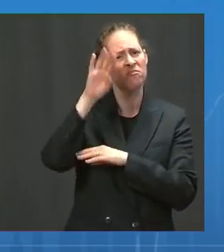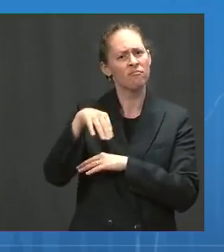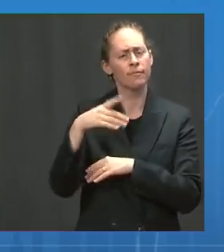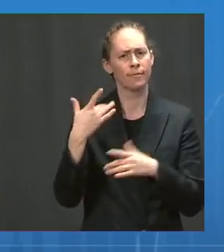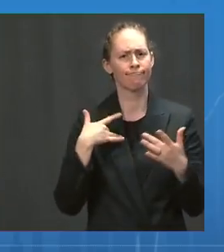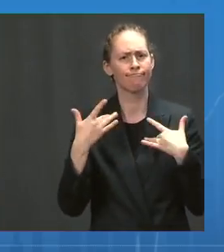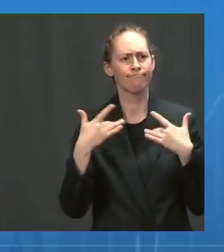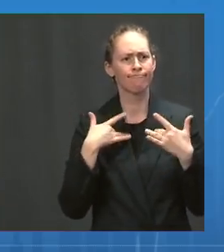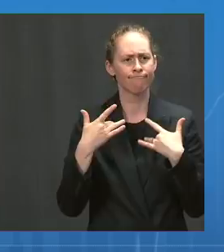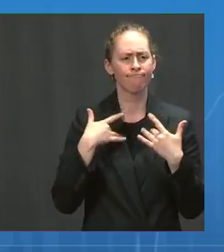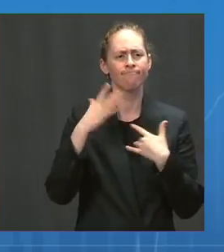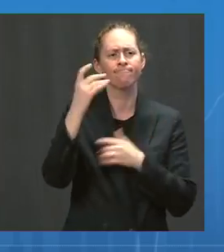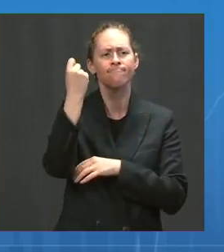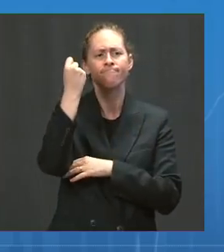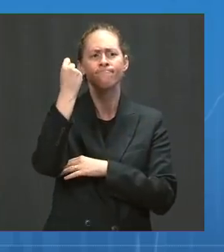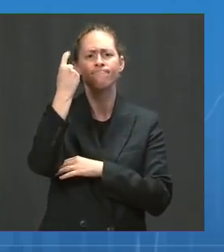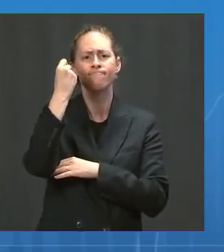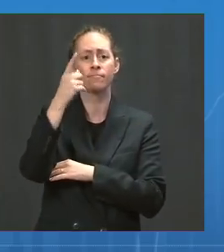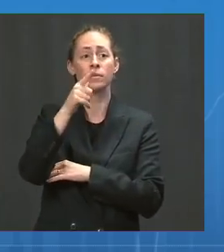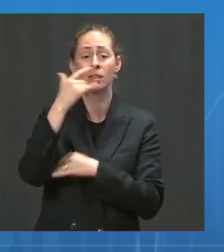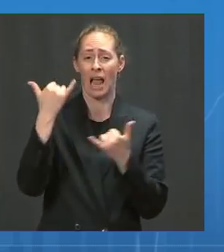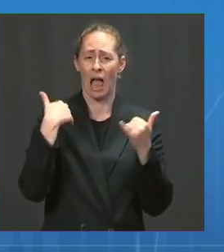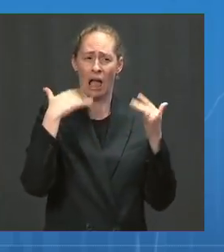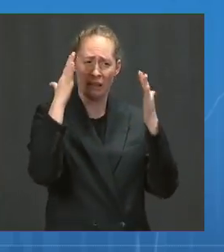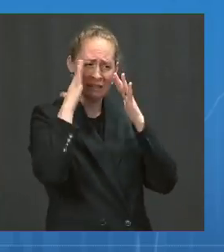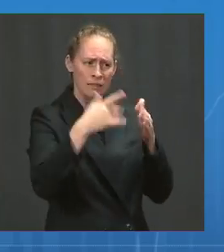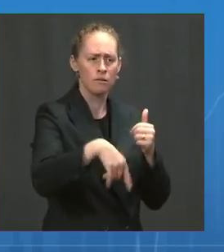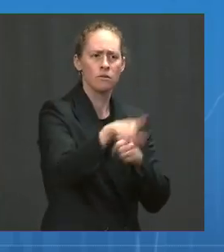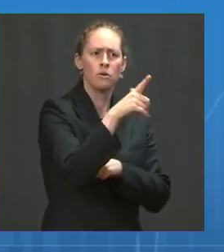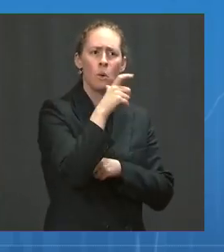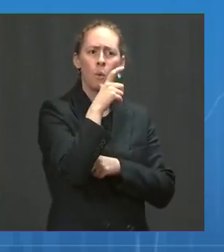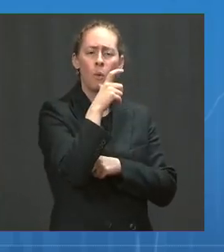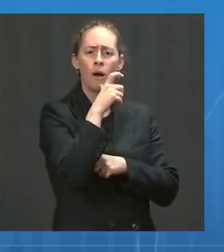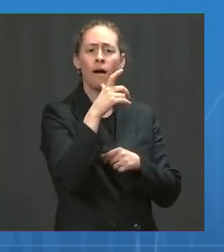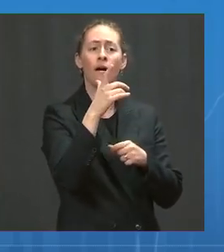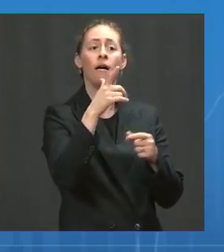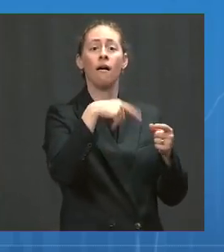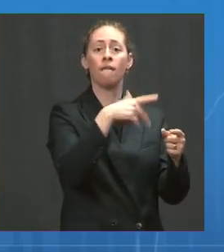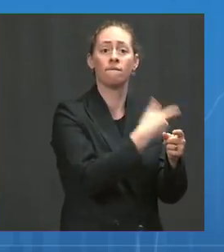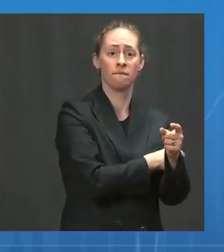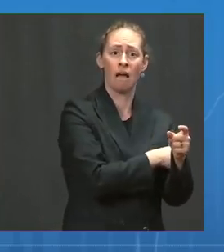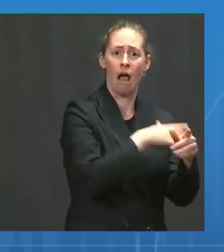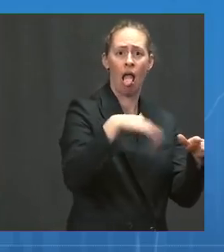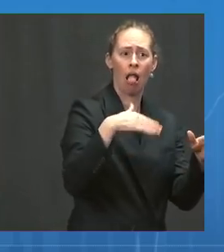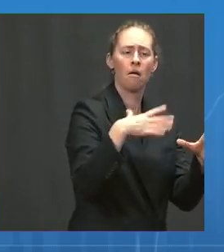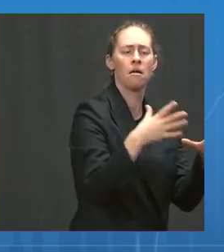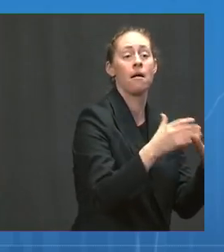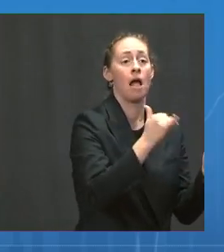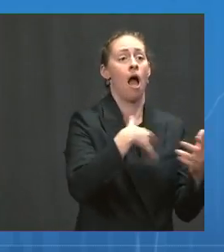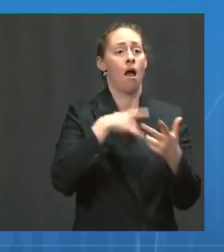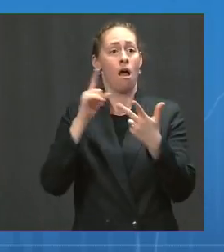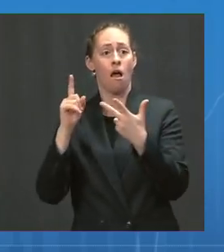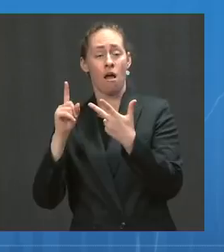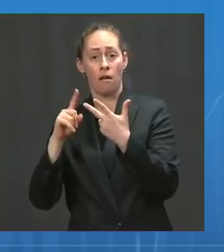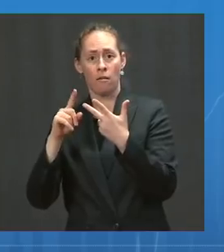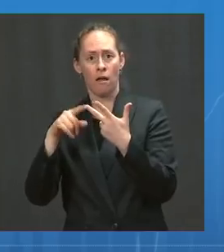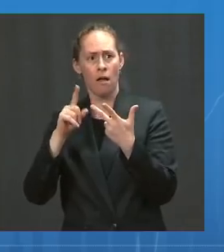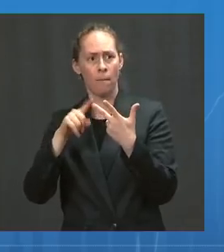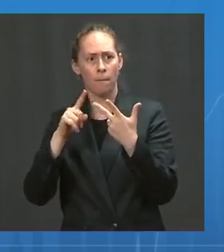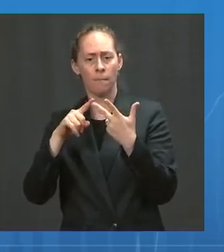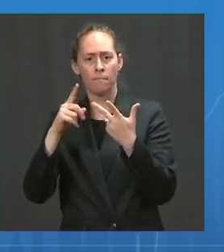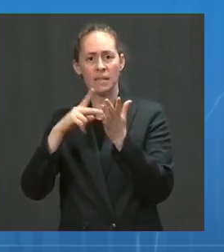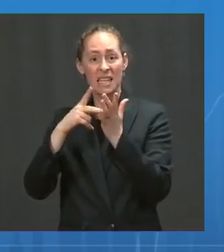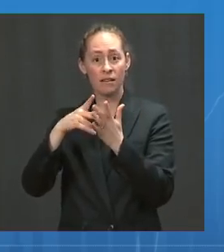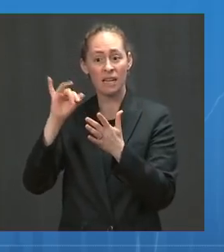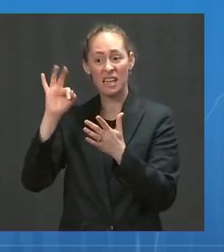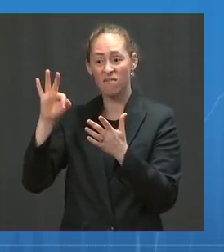unvaccinated. If you're talking about boosting people, does that mean that the vaccines don't work? That's not the case at all.